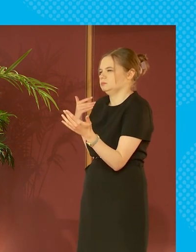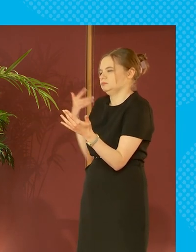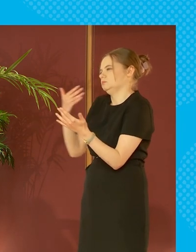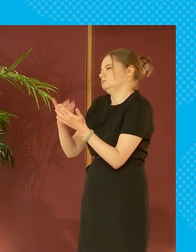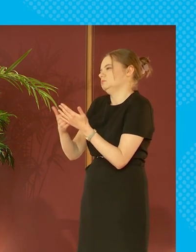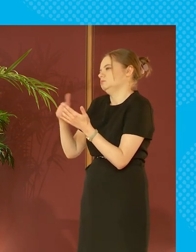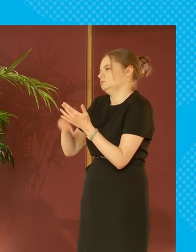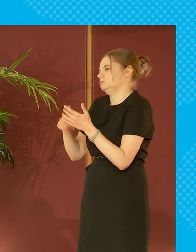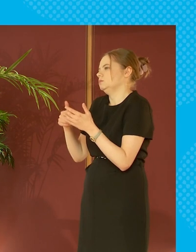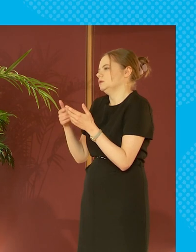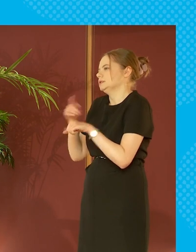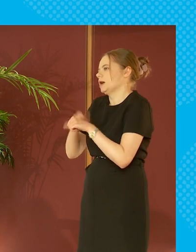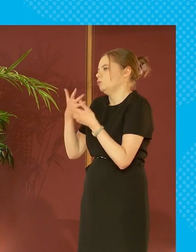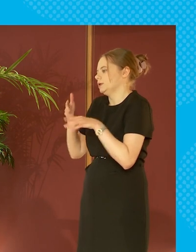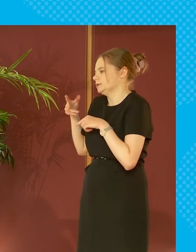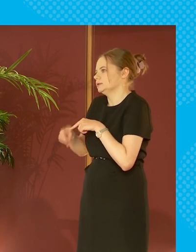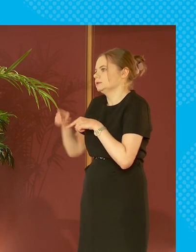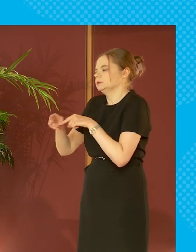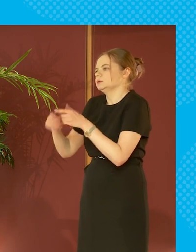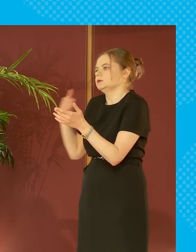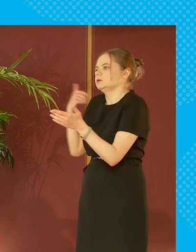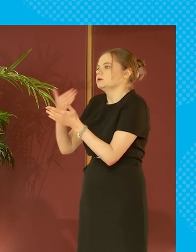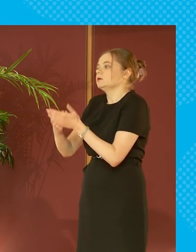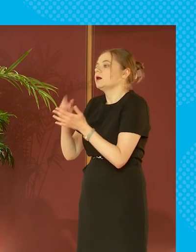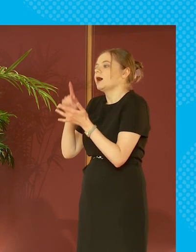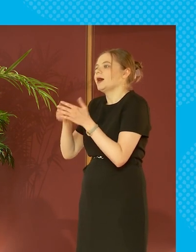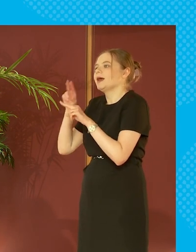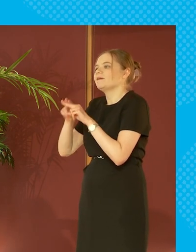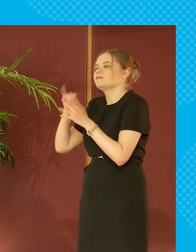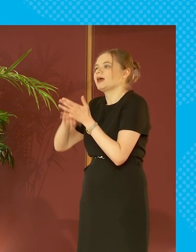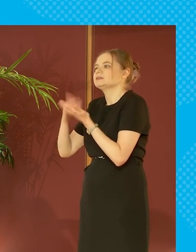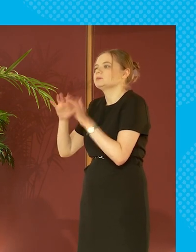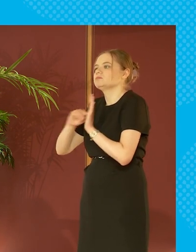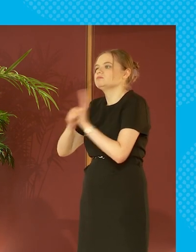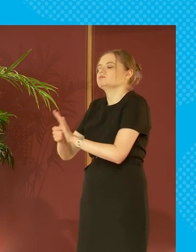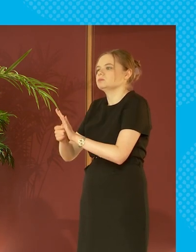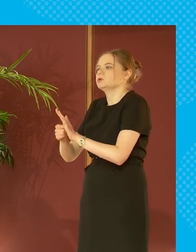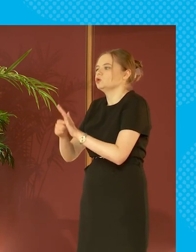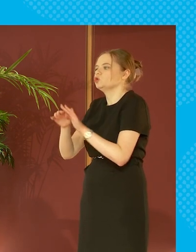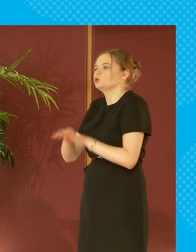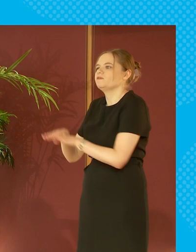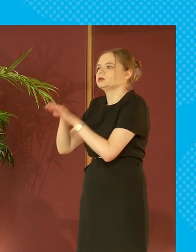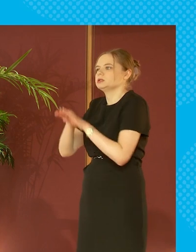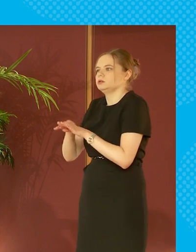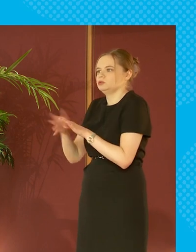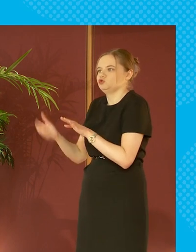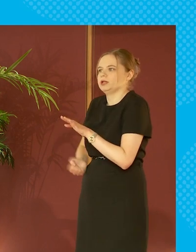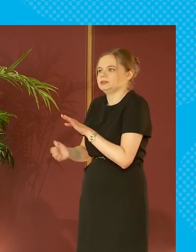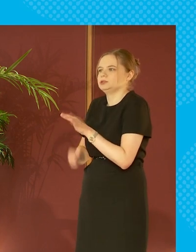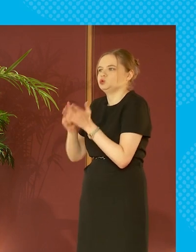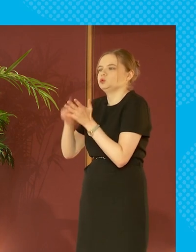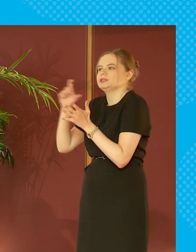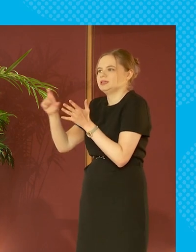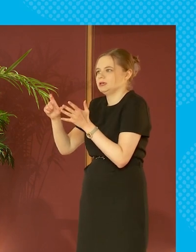last in the austerity period we can also see there things like the ifs have shown that the way universal credit operates to force